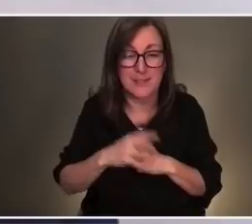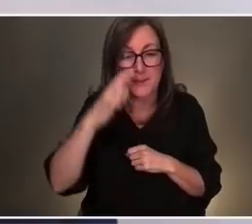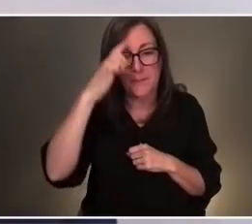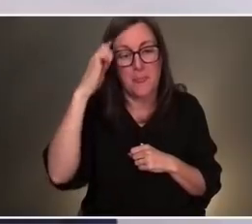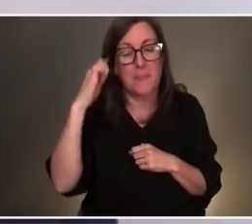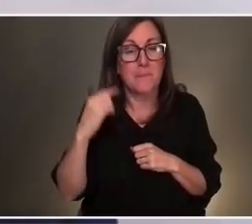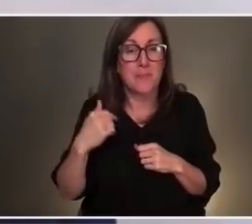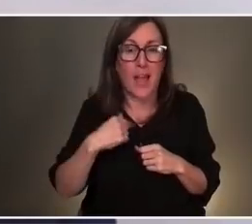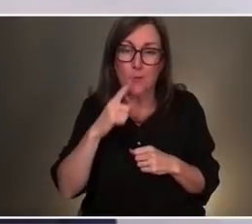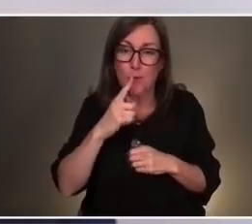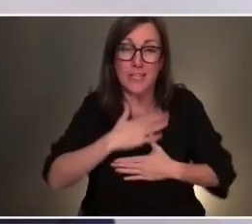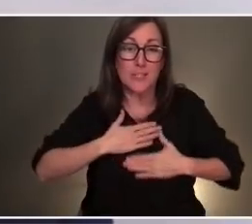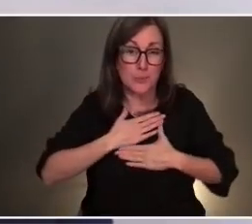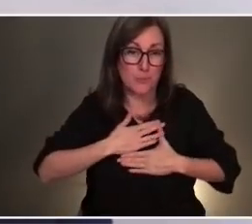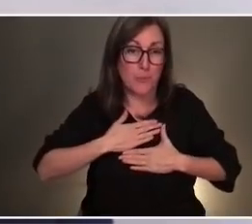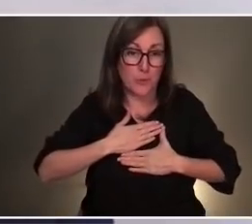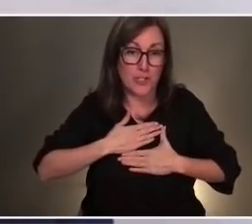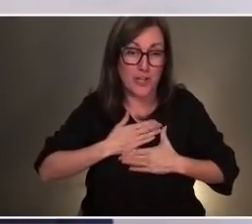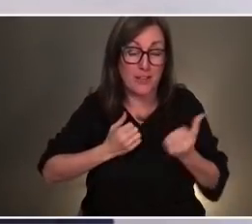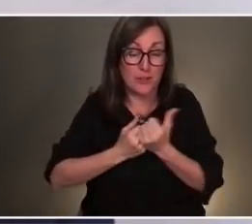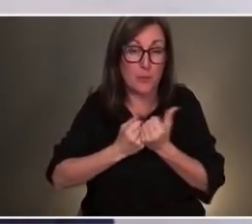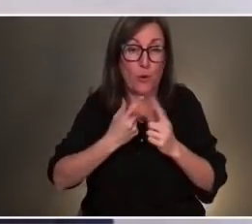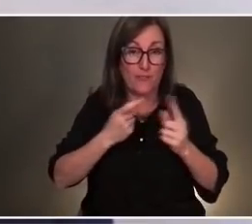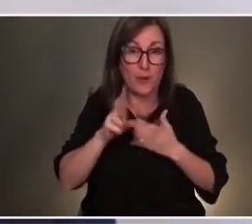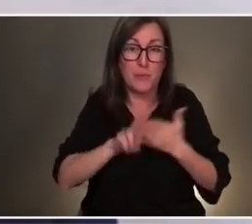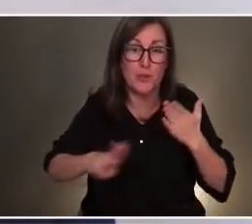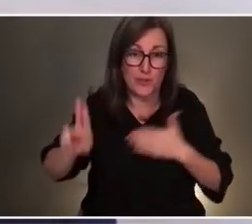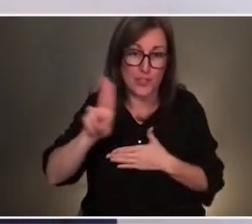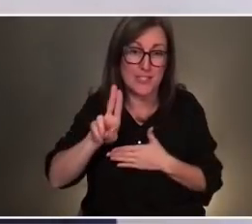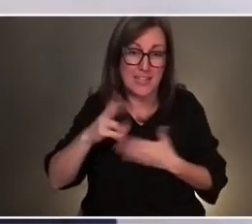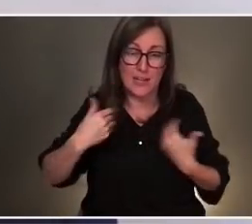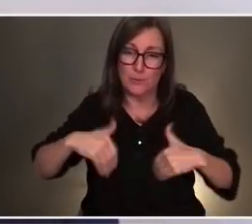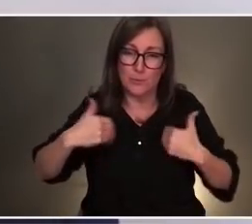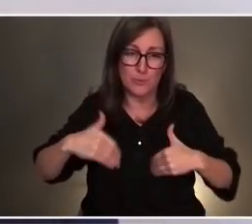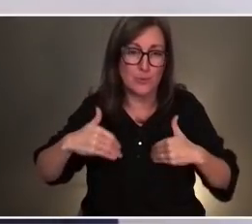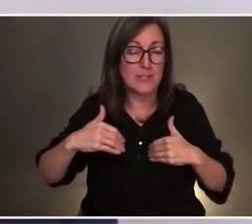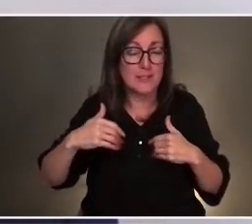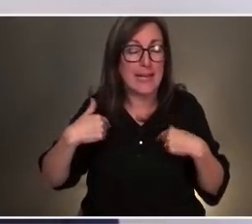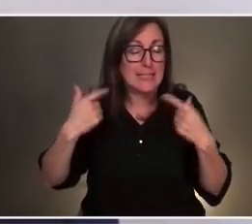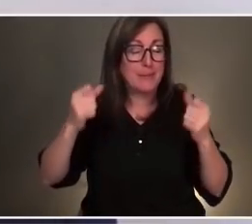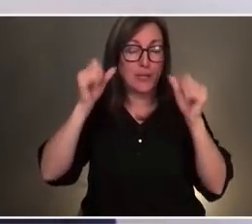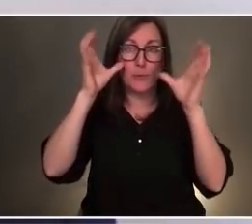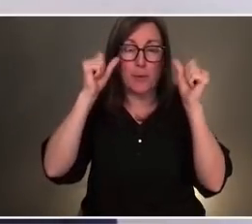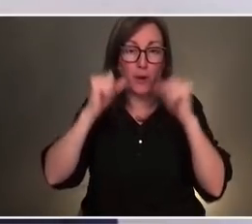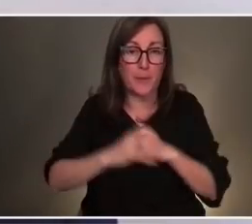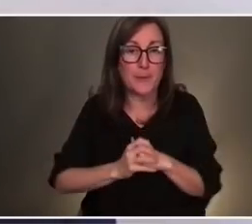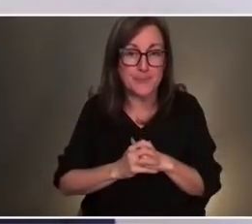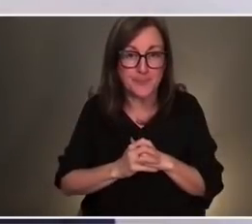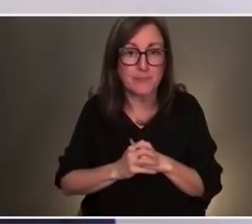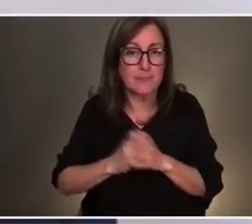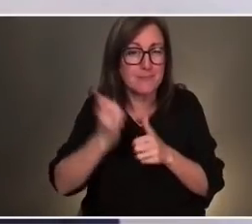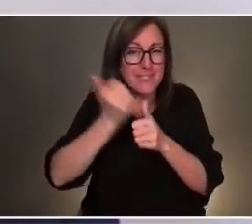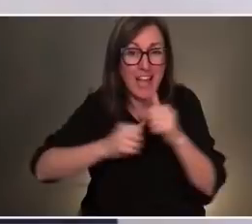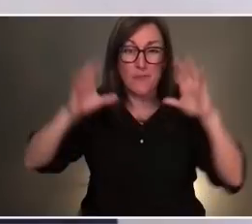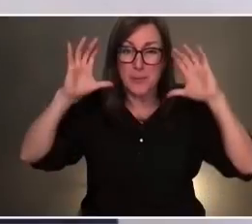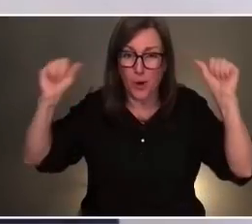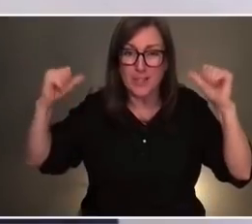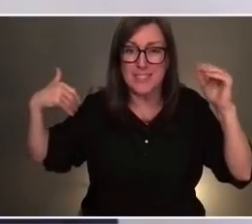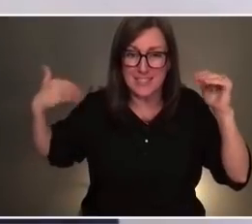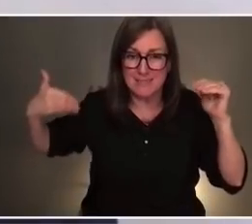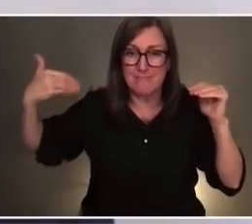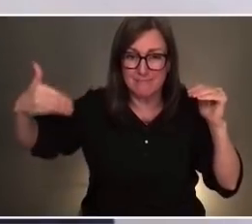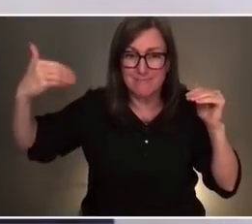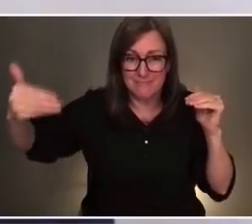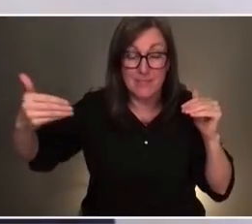appreciate the support I've had from the university, as has CIDRAP. It's been remarkable. Across the board, every president, and right